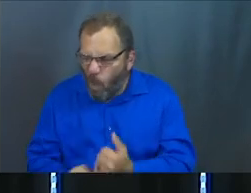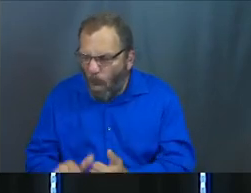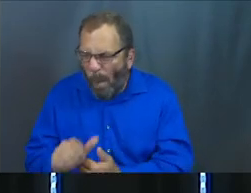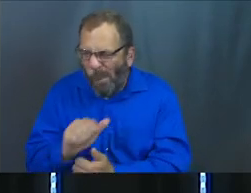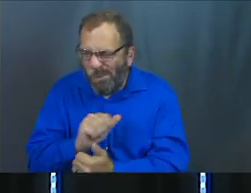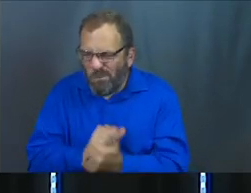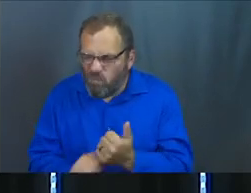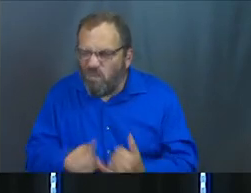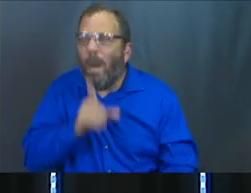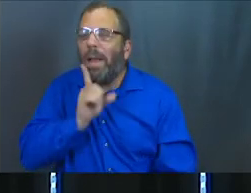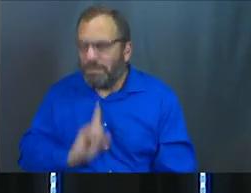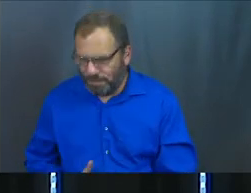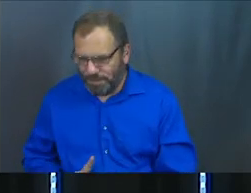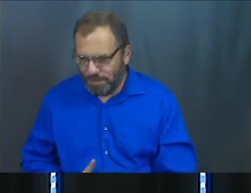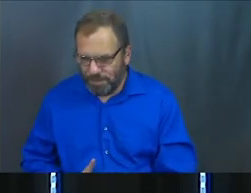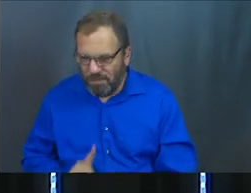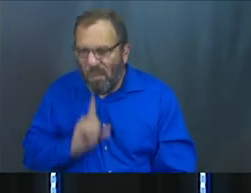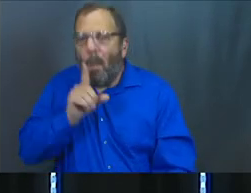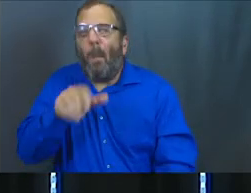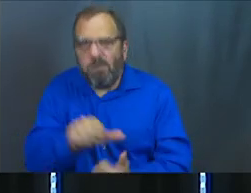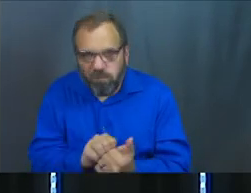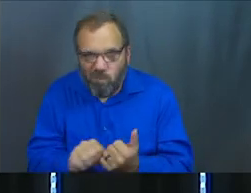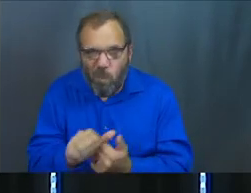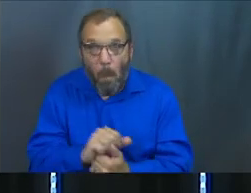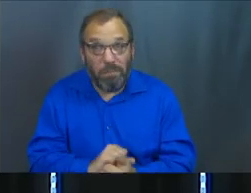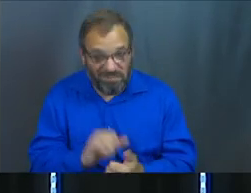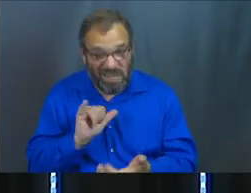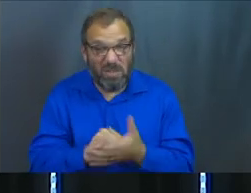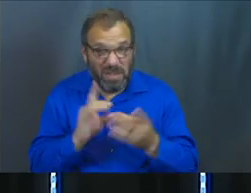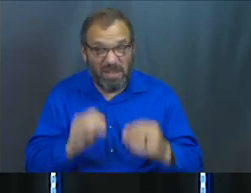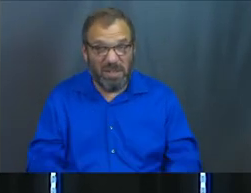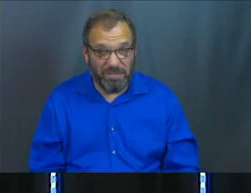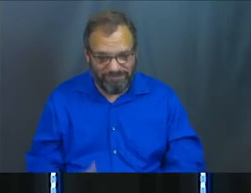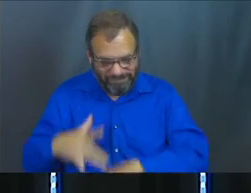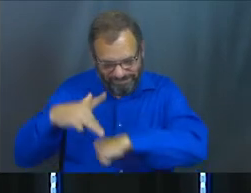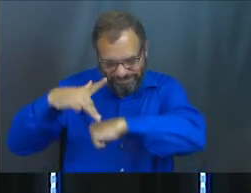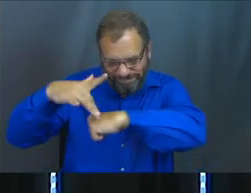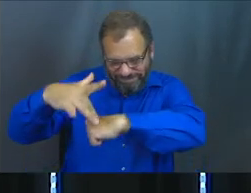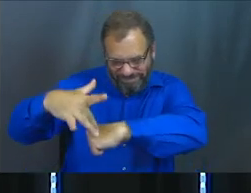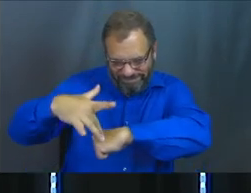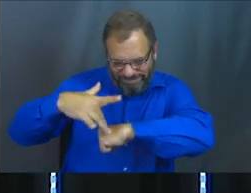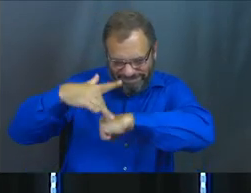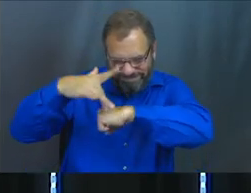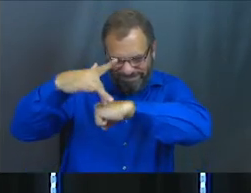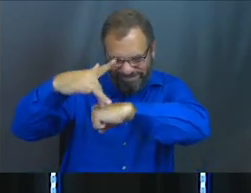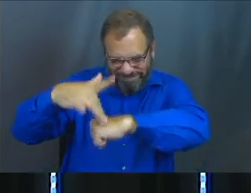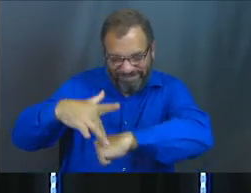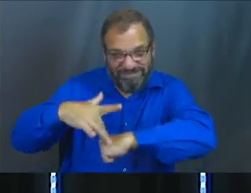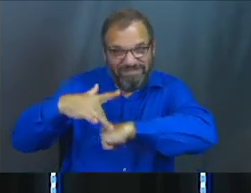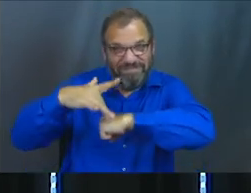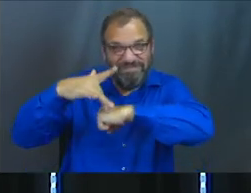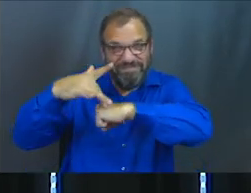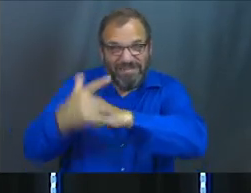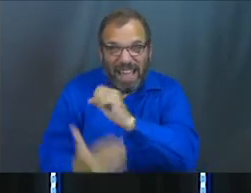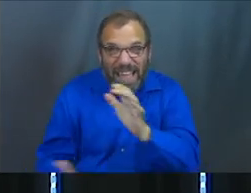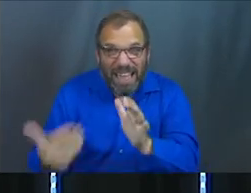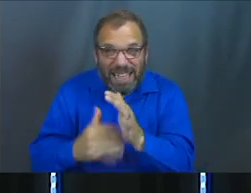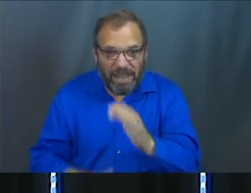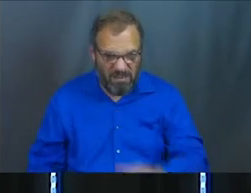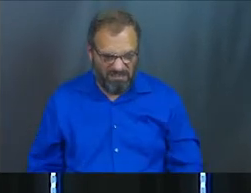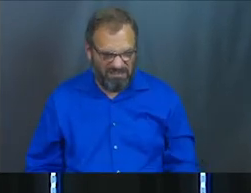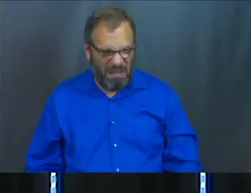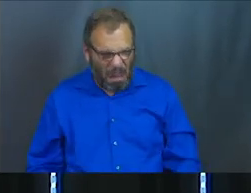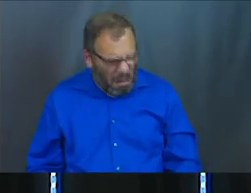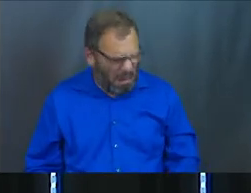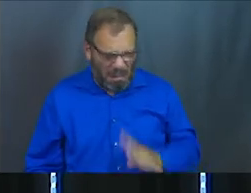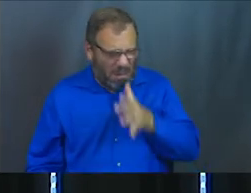And they chew it some more for real. They do that. And then they chew it again and again and again. You're like, well,